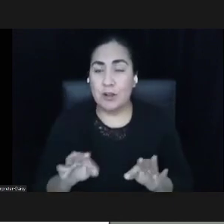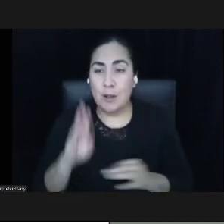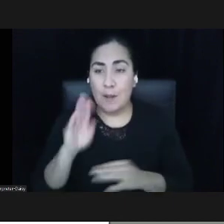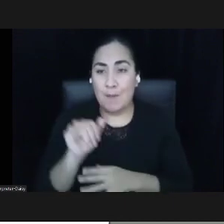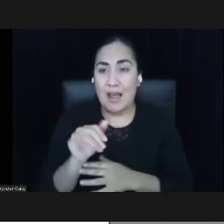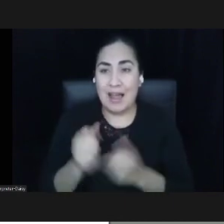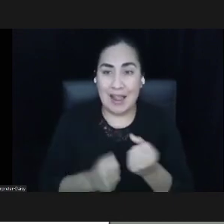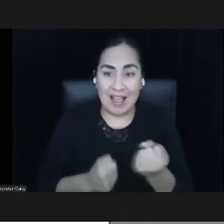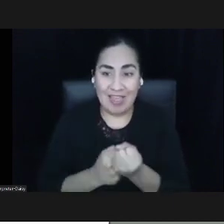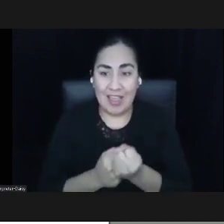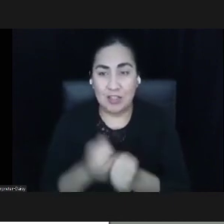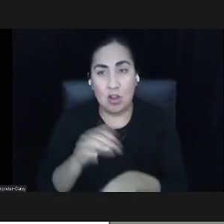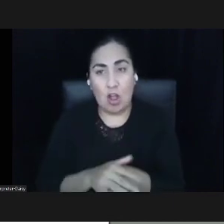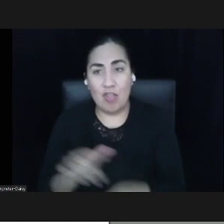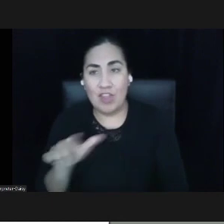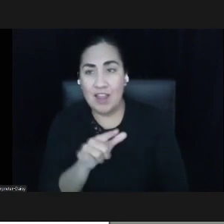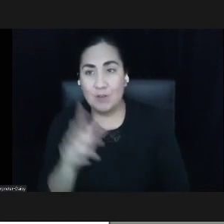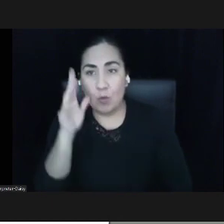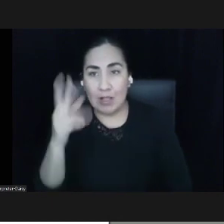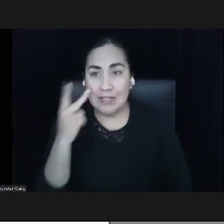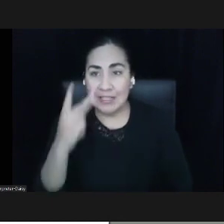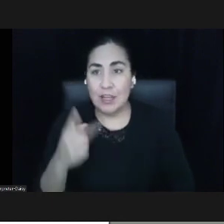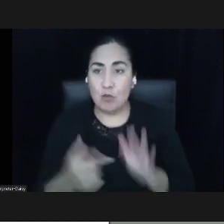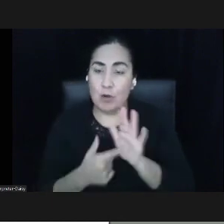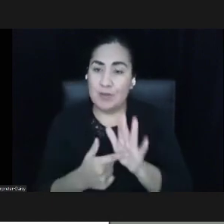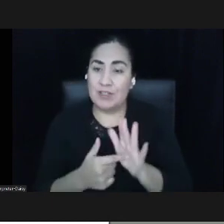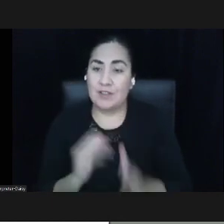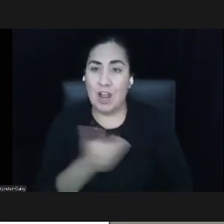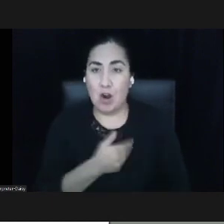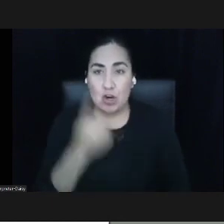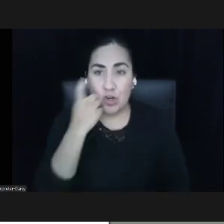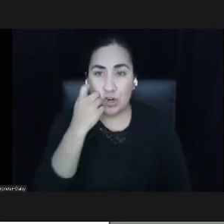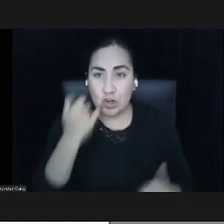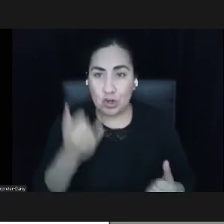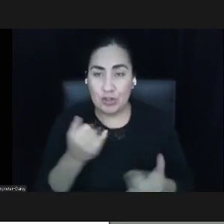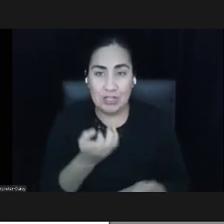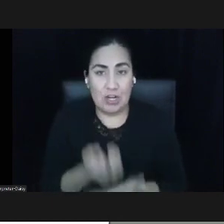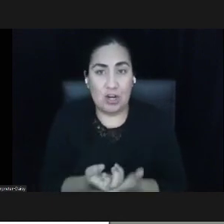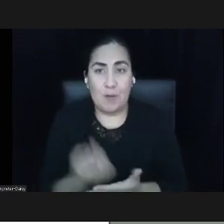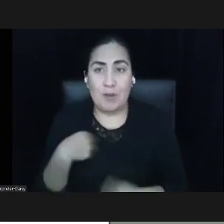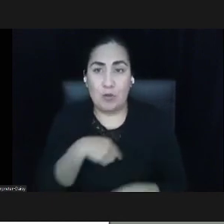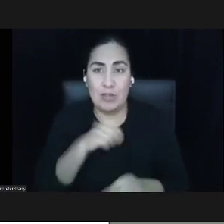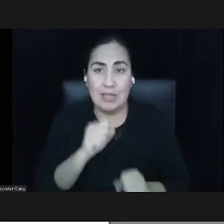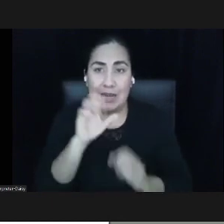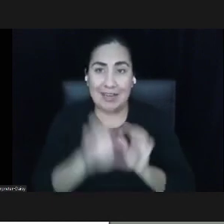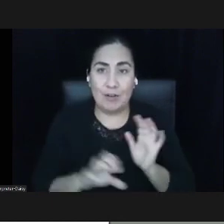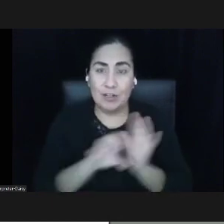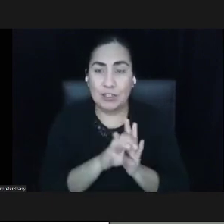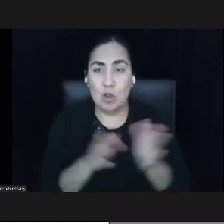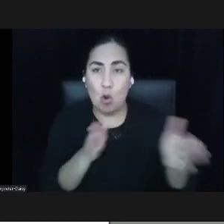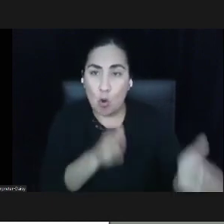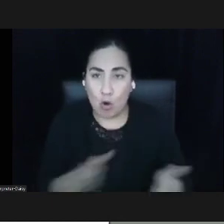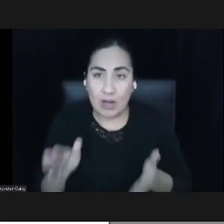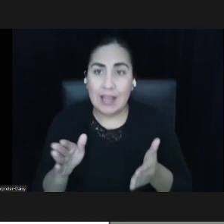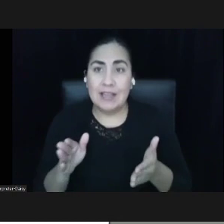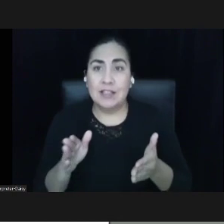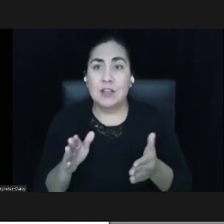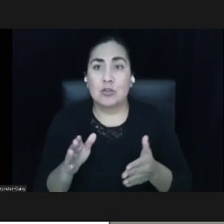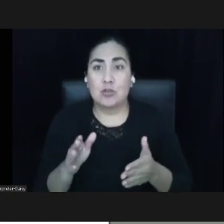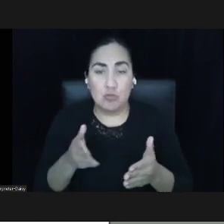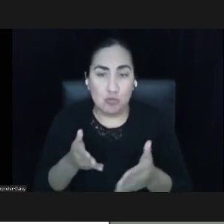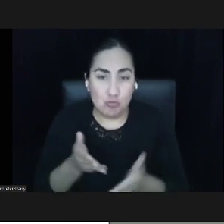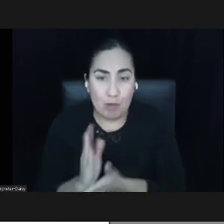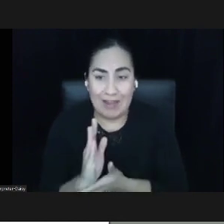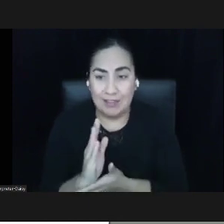On the left, you'll see a representation of our current economy, which we would characterize as being organized around the right to accumulate